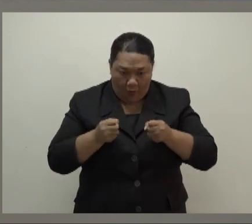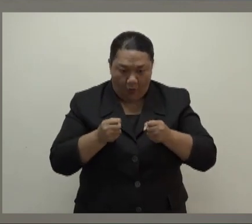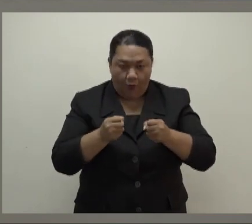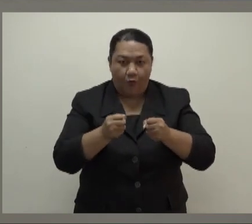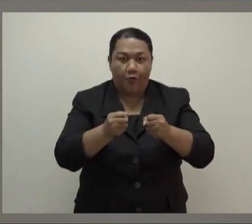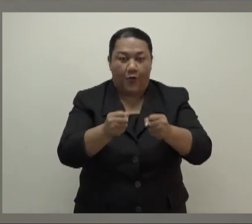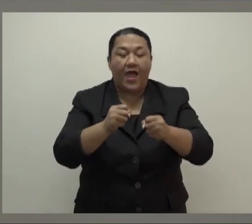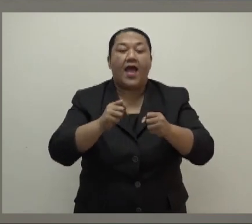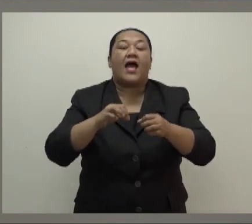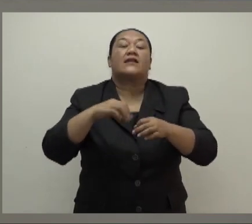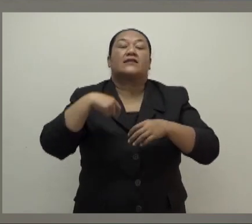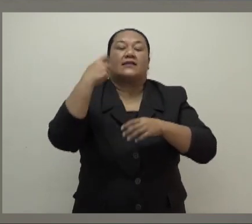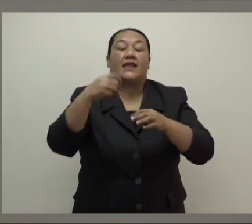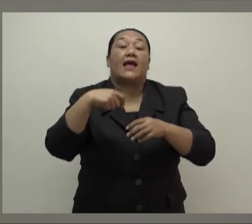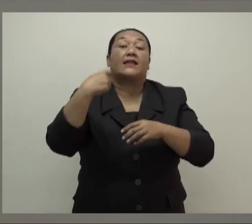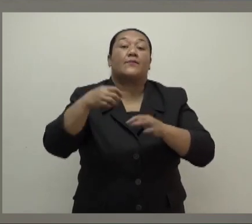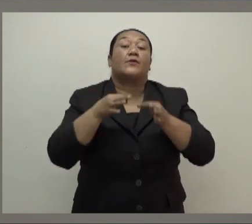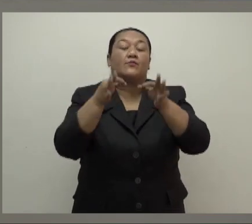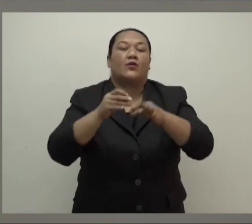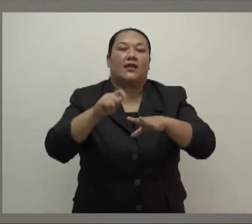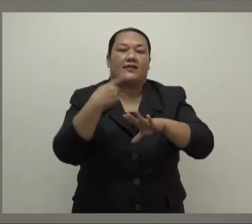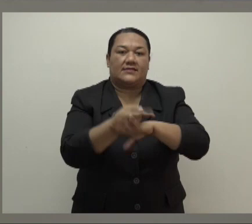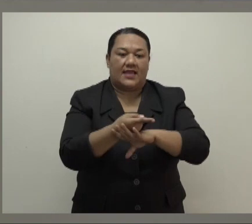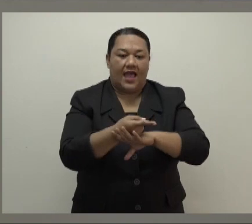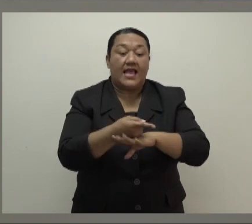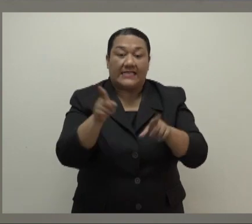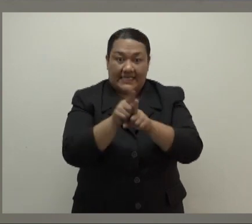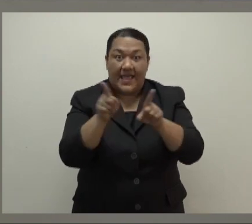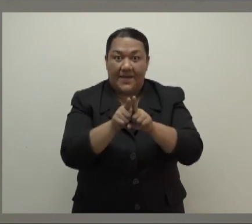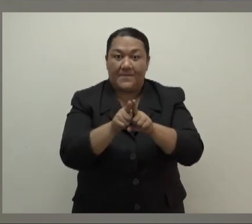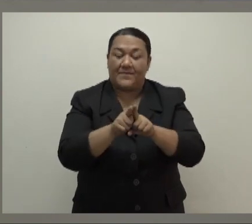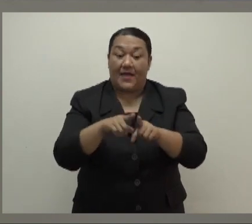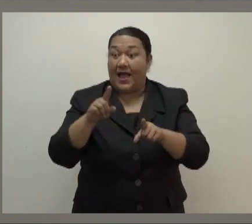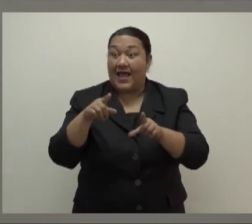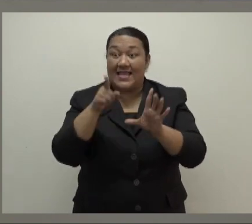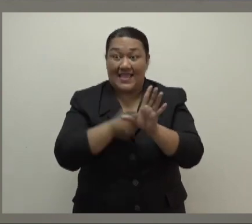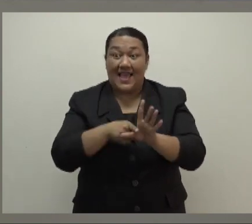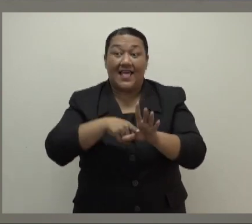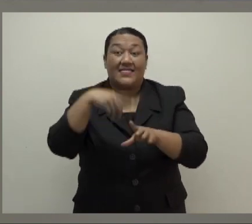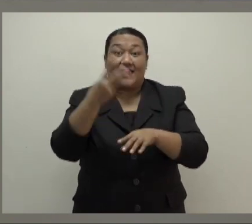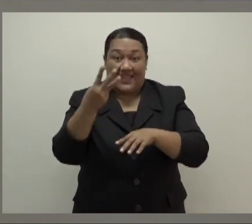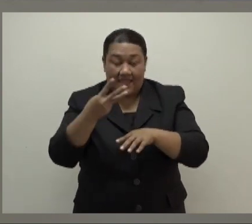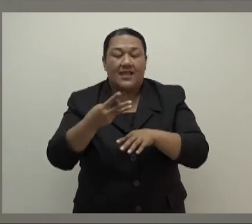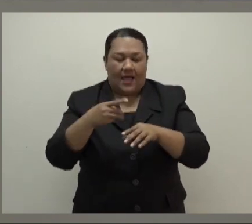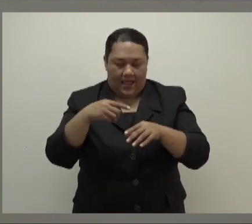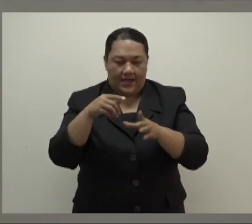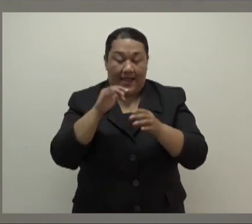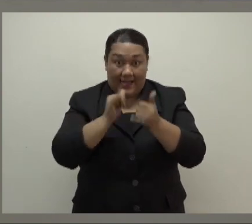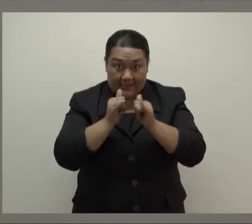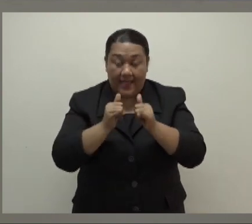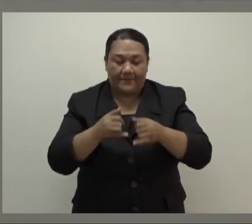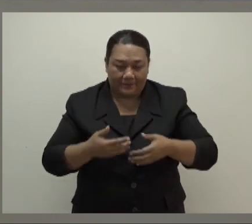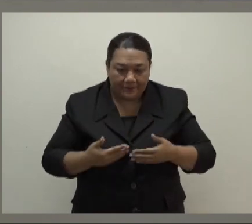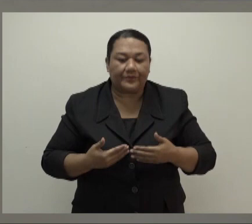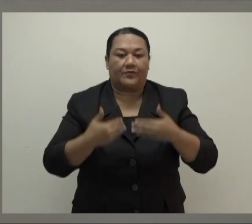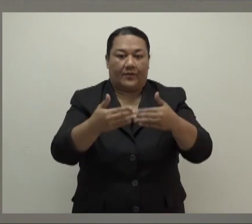nationwide. Year 12 exams all over Fiji are deferred to next week as well. The Minister of Education is here with us and she'll be giving us further